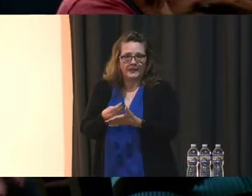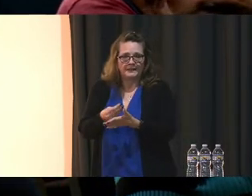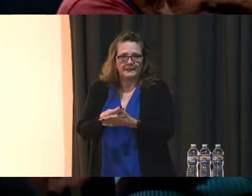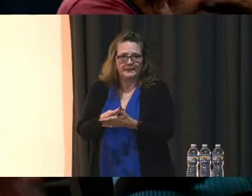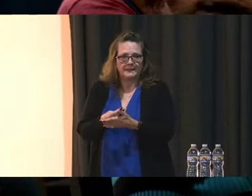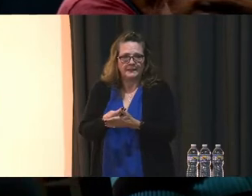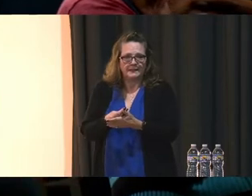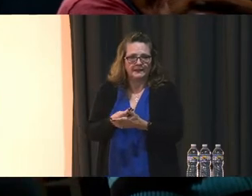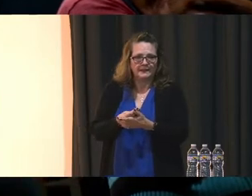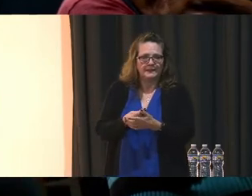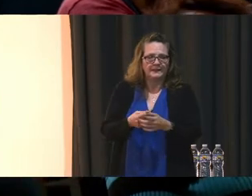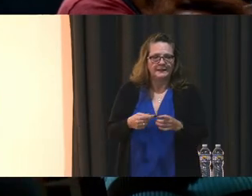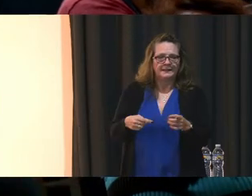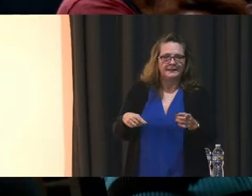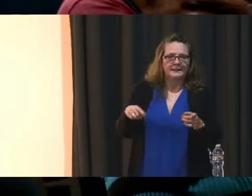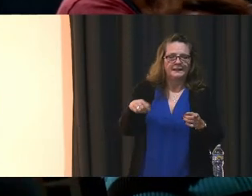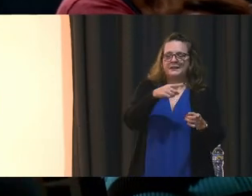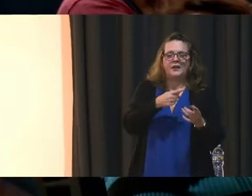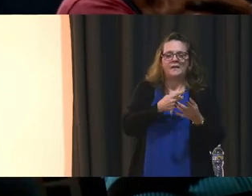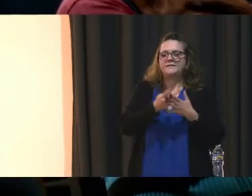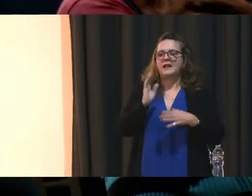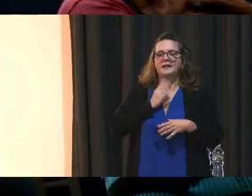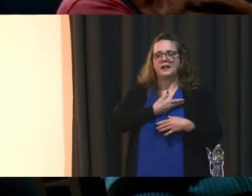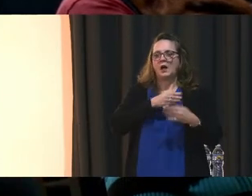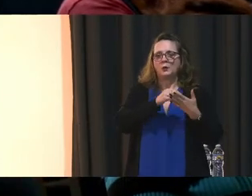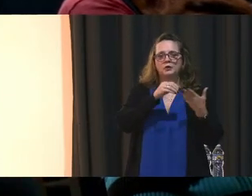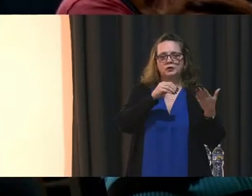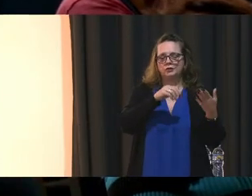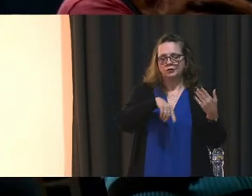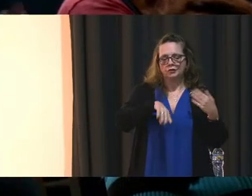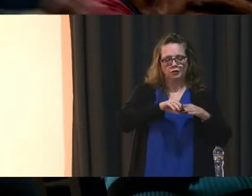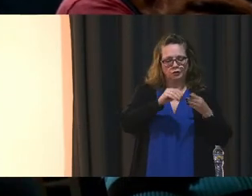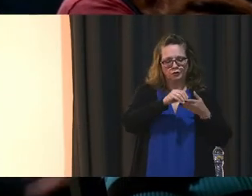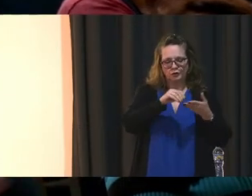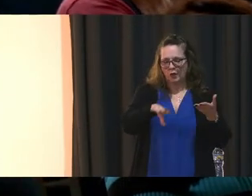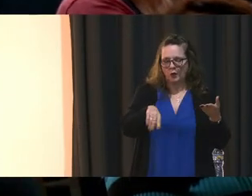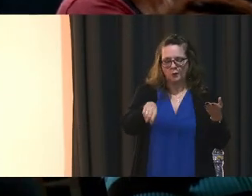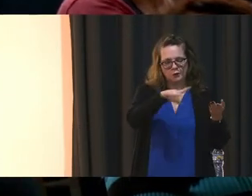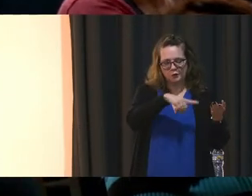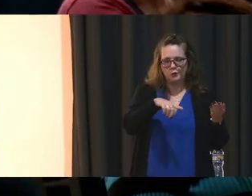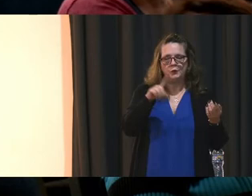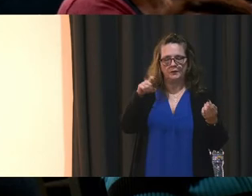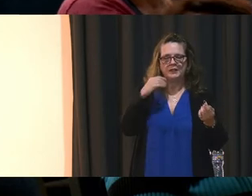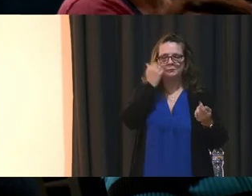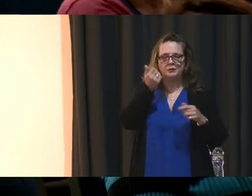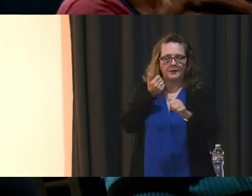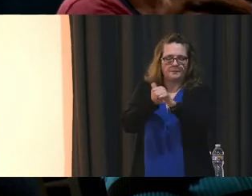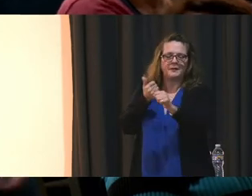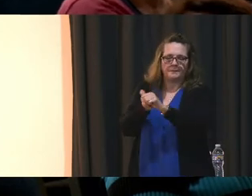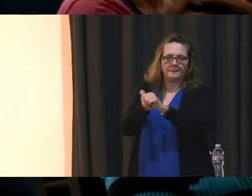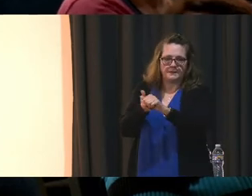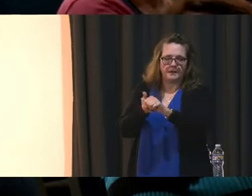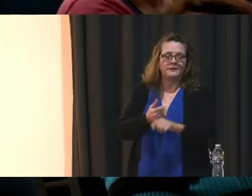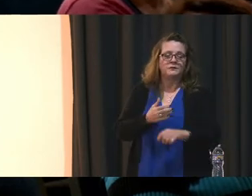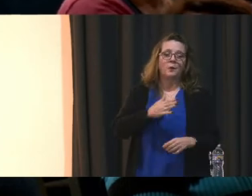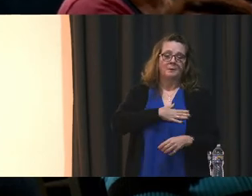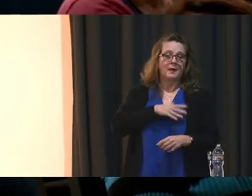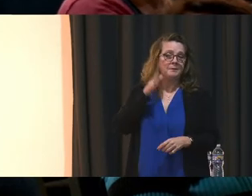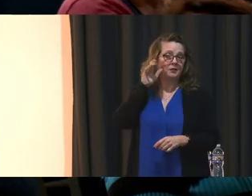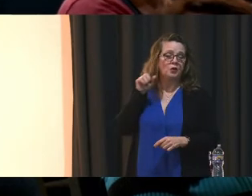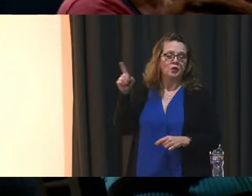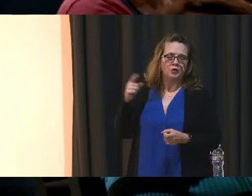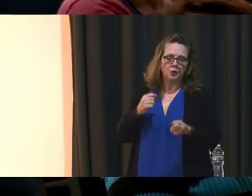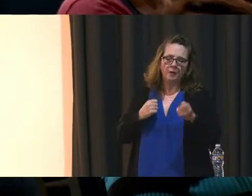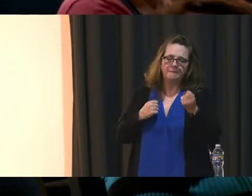our children and they should really be ashamed of themselves. So I'm really happy to hear that you'll be supporting the next